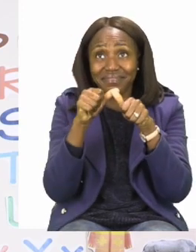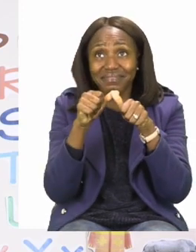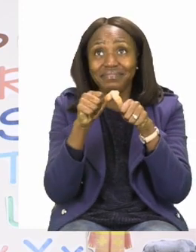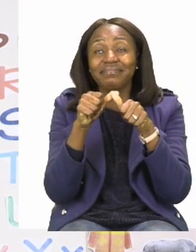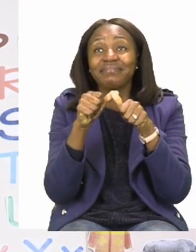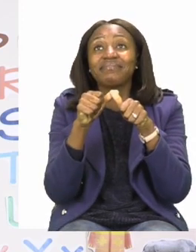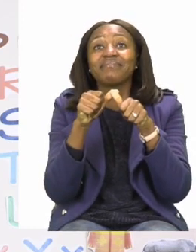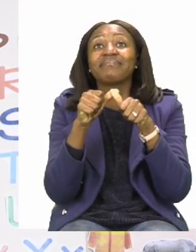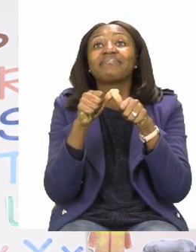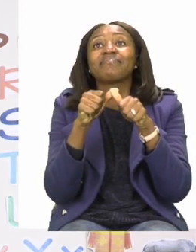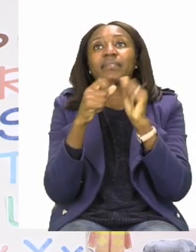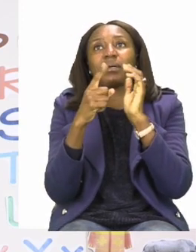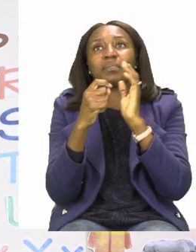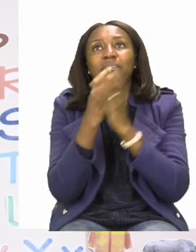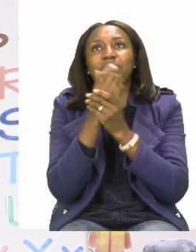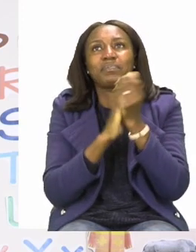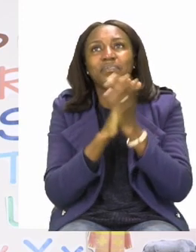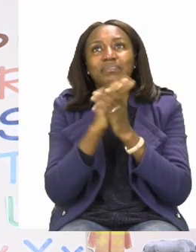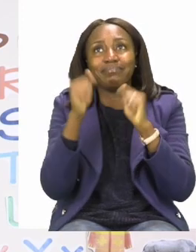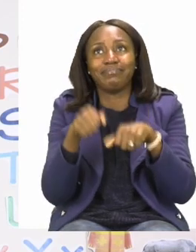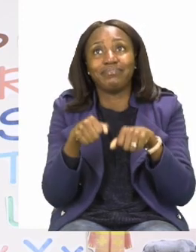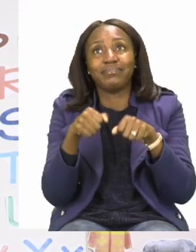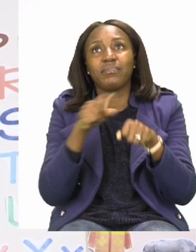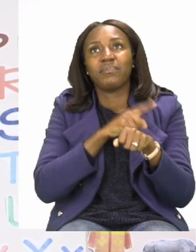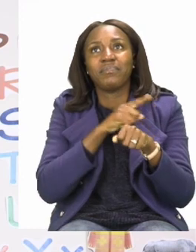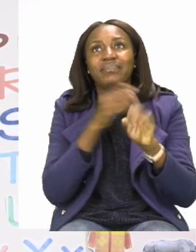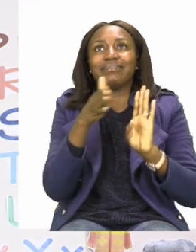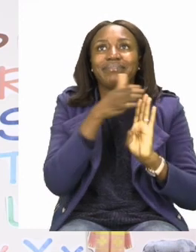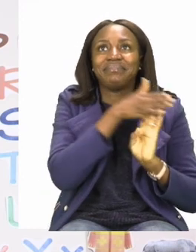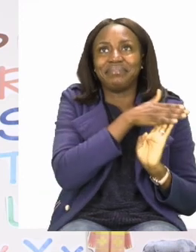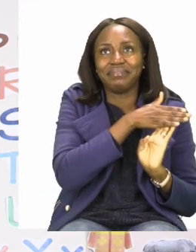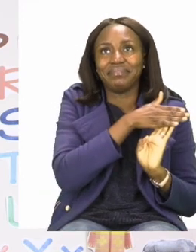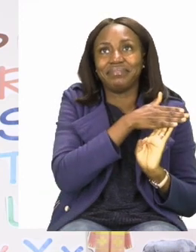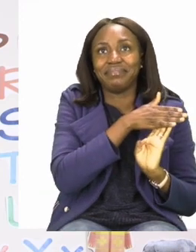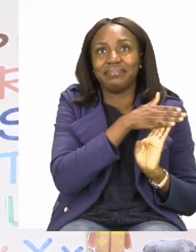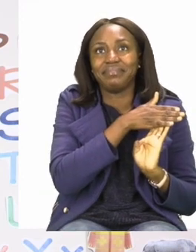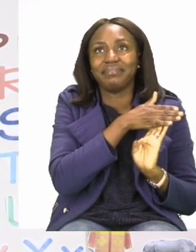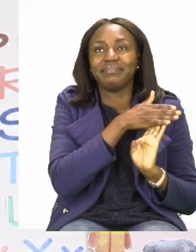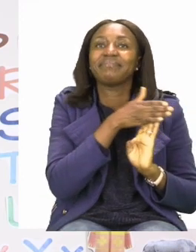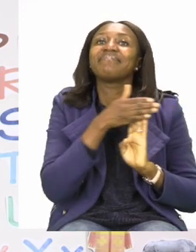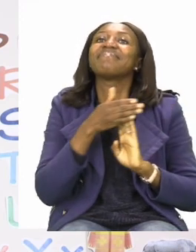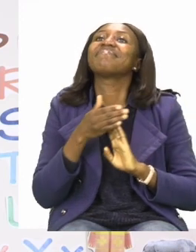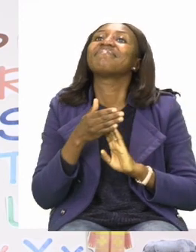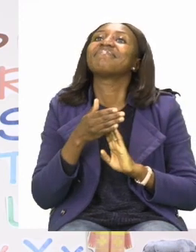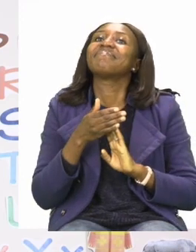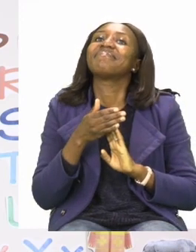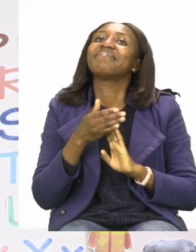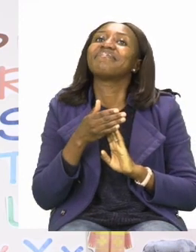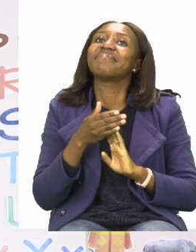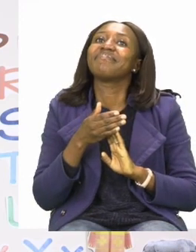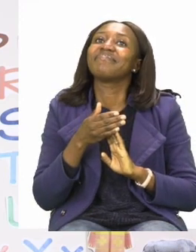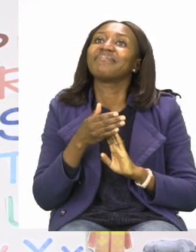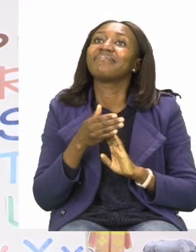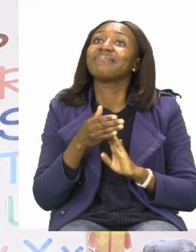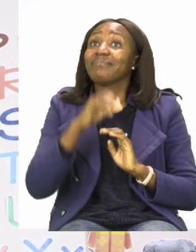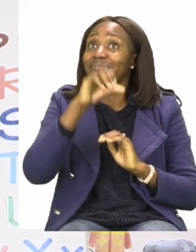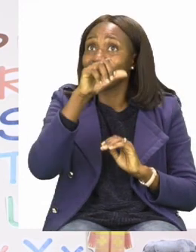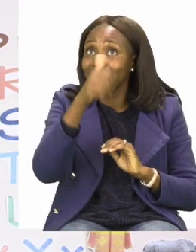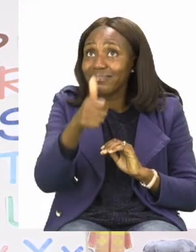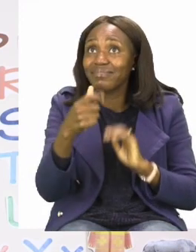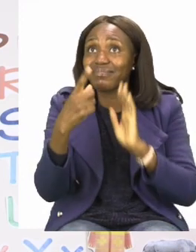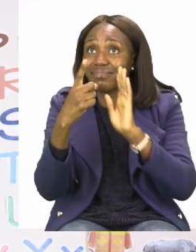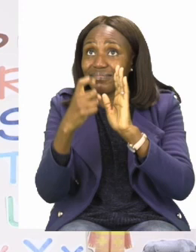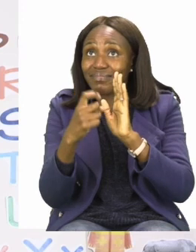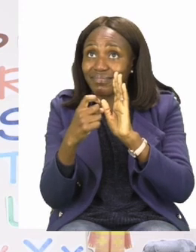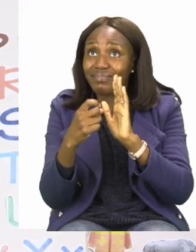ourselves safe. So, make sure that when you sanitize, you are also helping someone else to